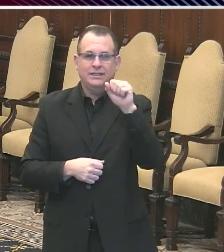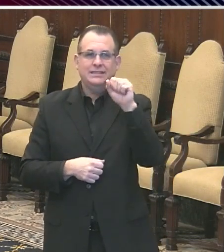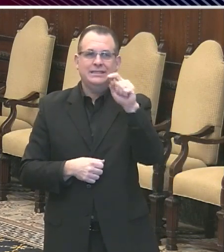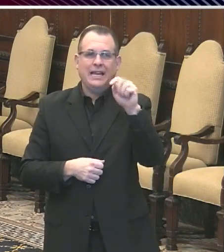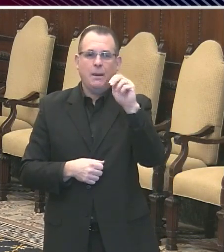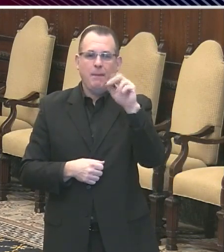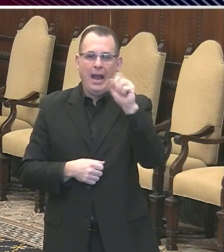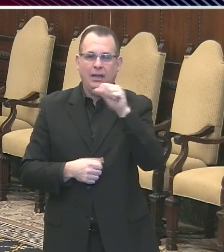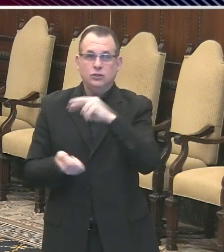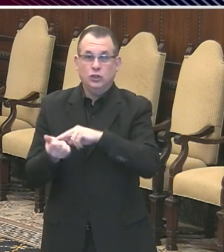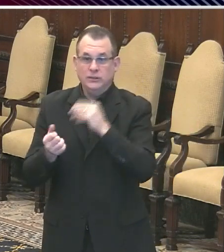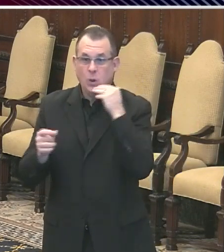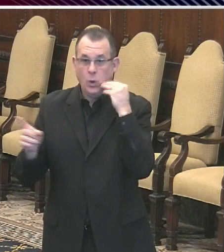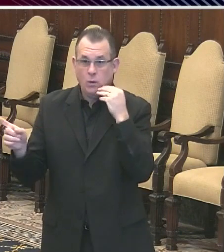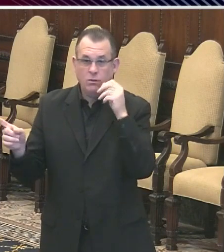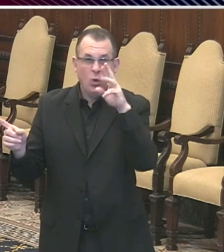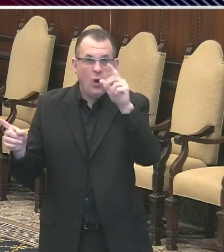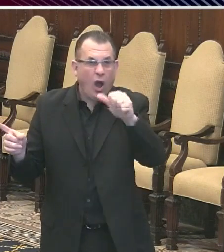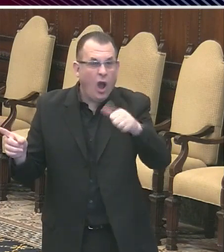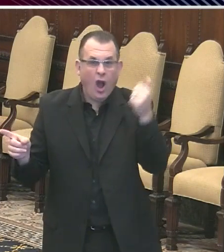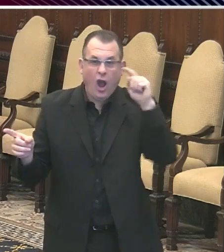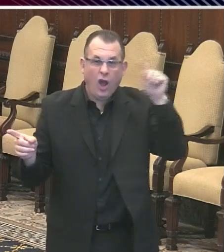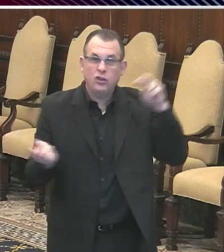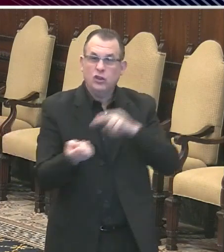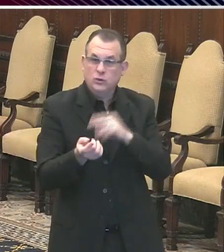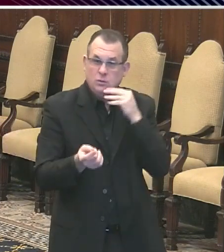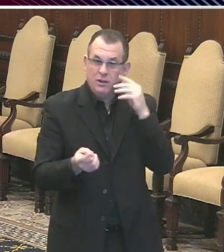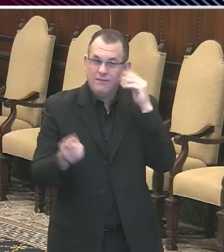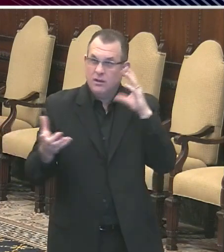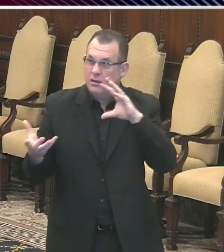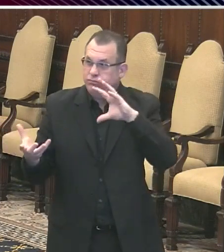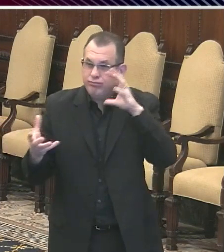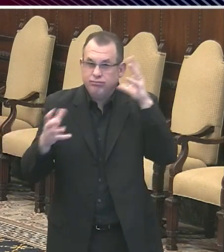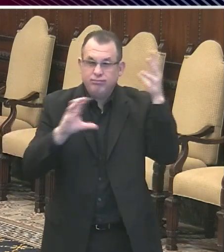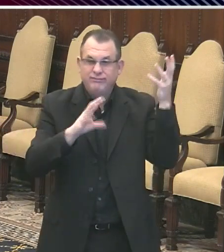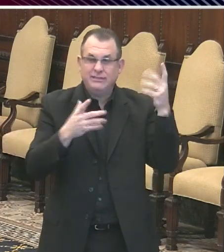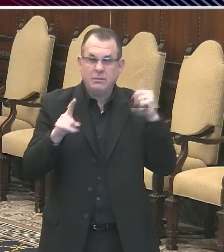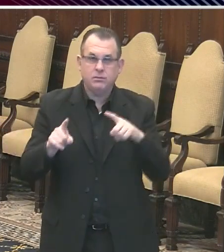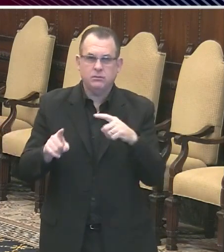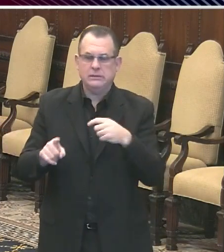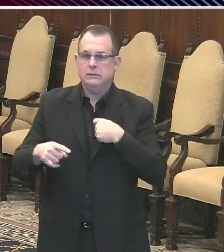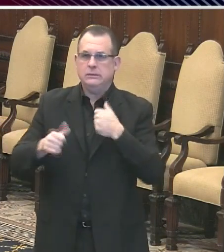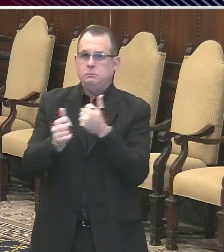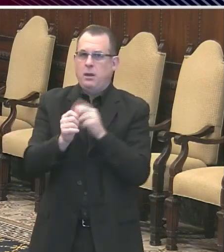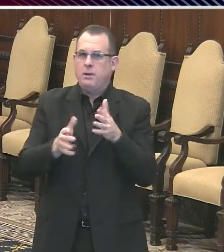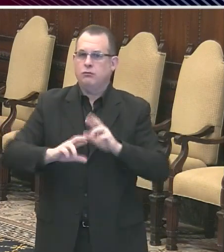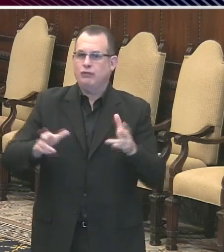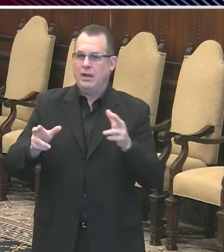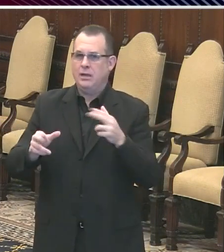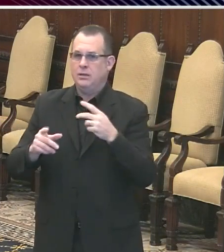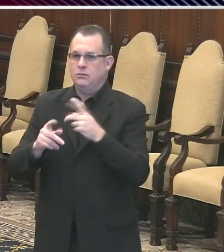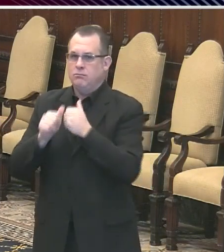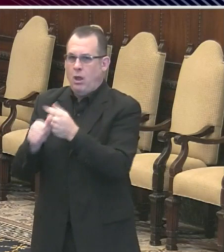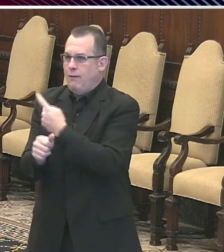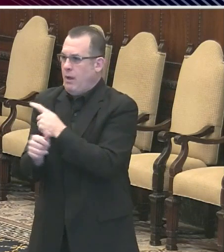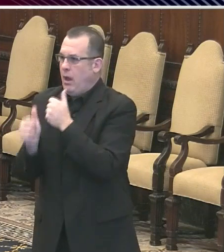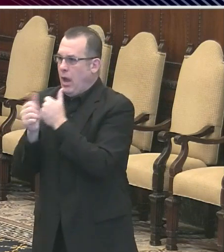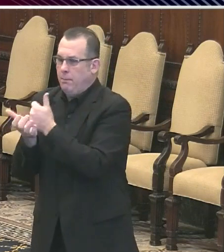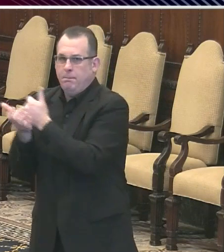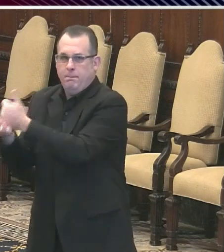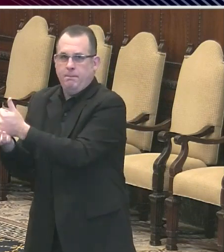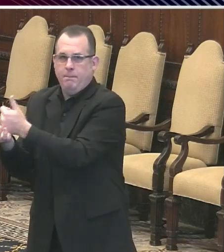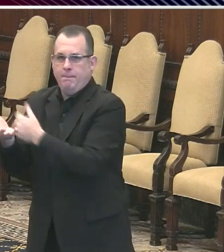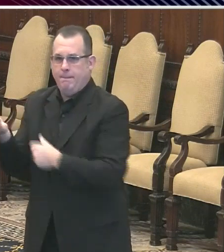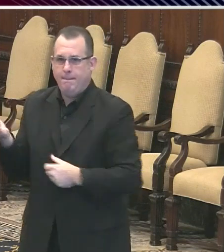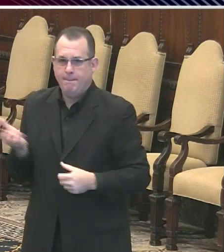some sort of catastrophic failure. We could take care of, take care of those patients. Thank you. Great. Thank you, Claudia. And